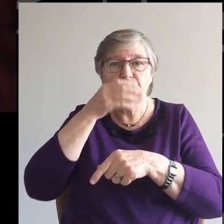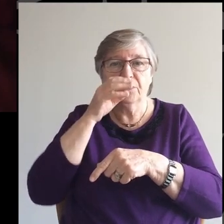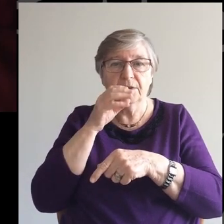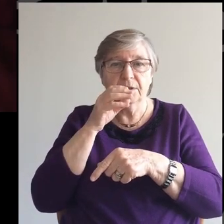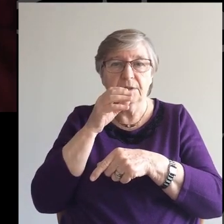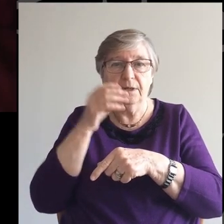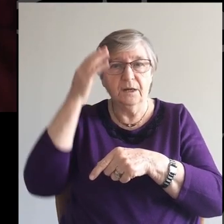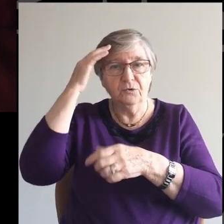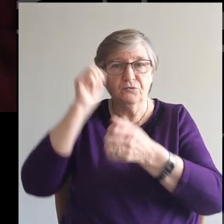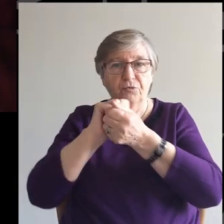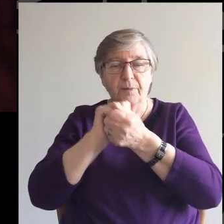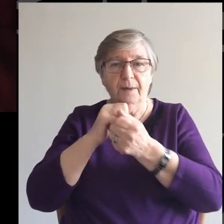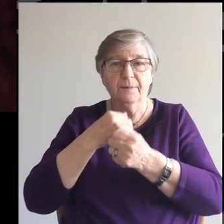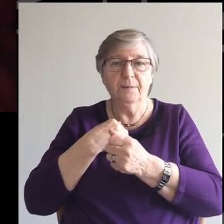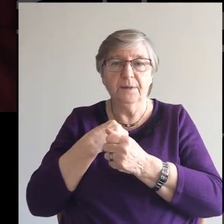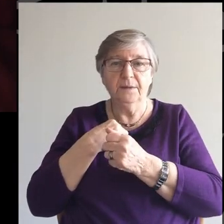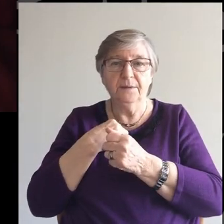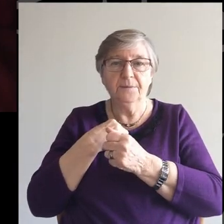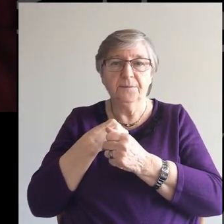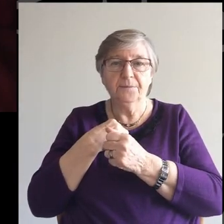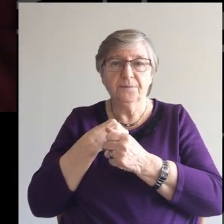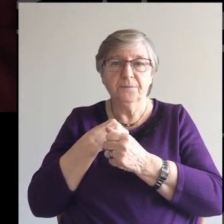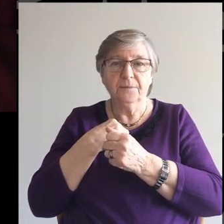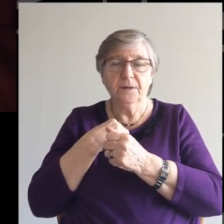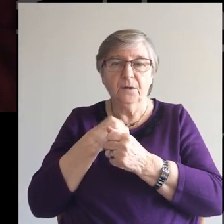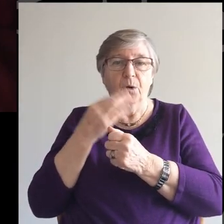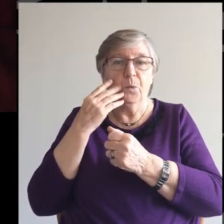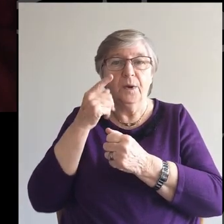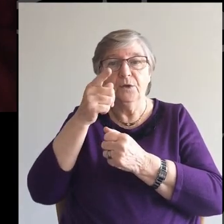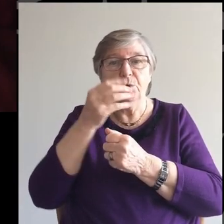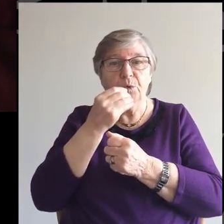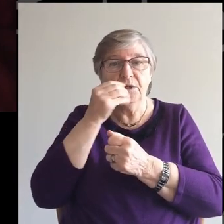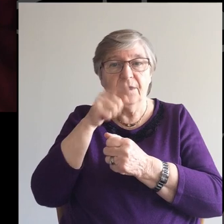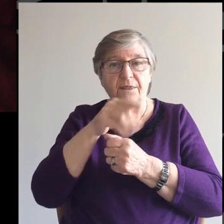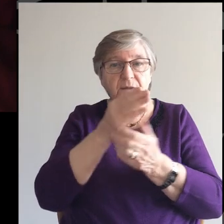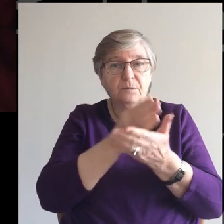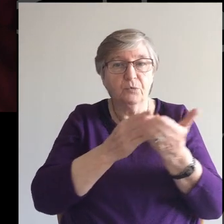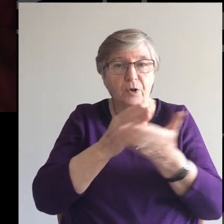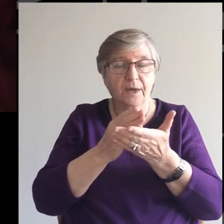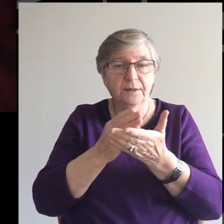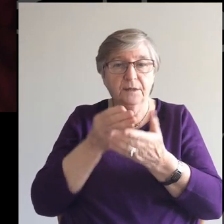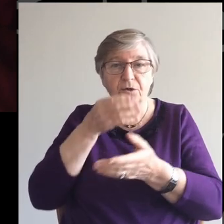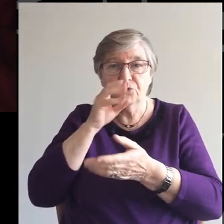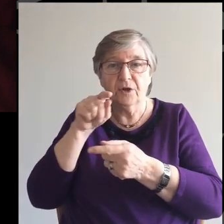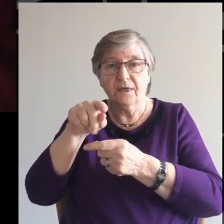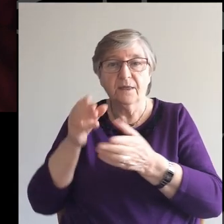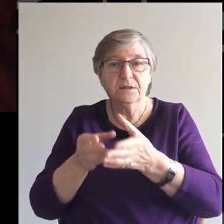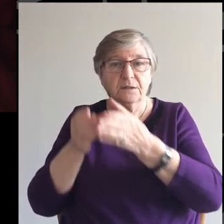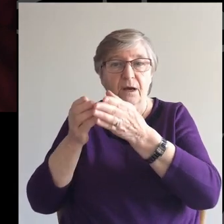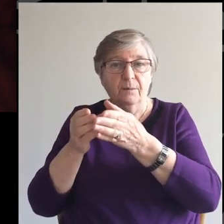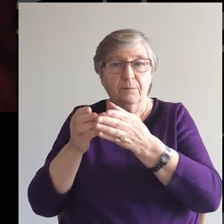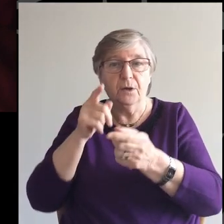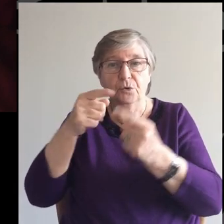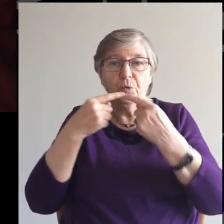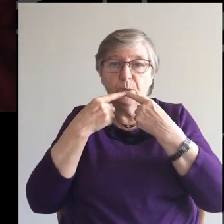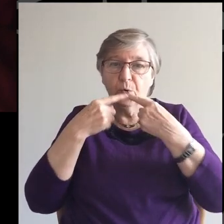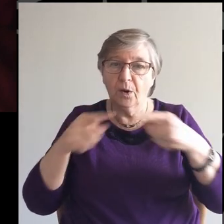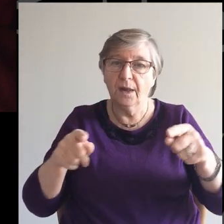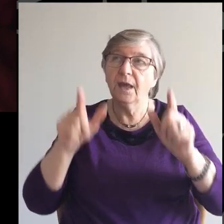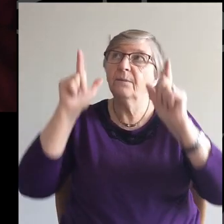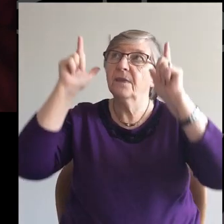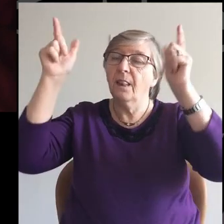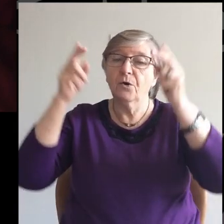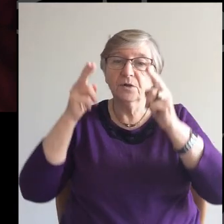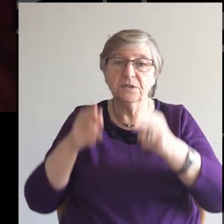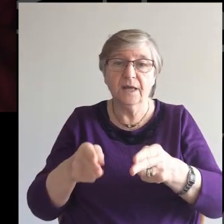it In remembrance of me For whenever you eat this bread And drink this cup You proclaim